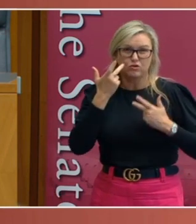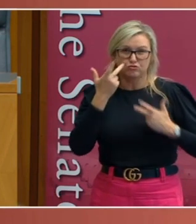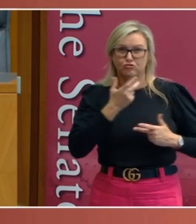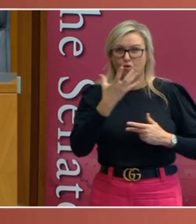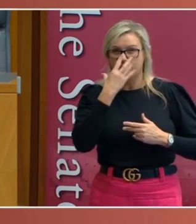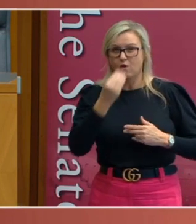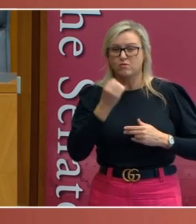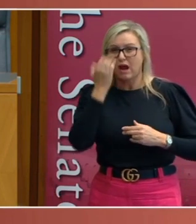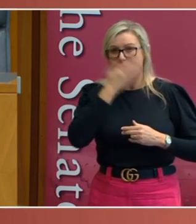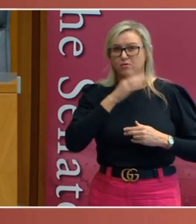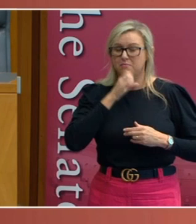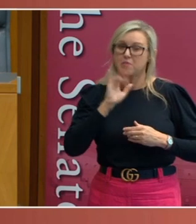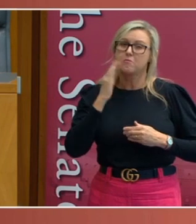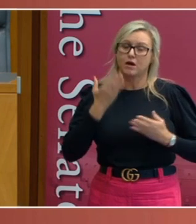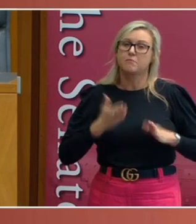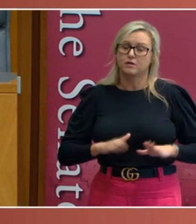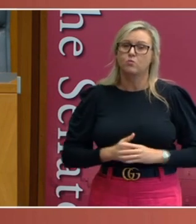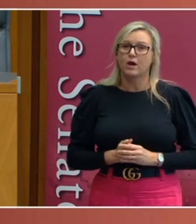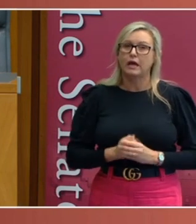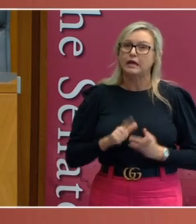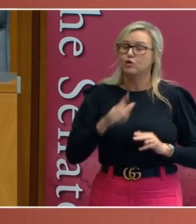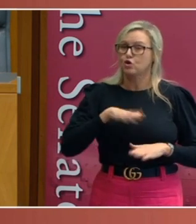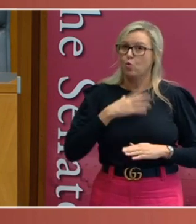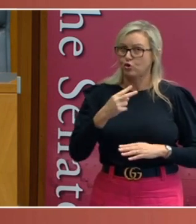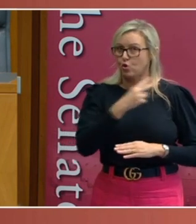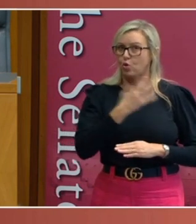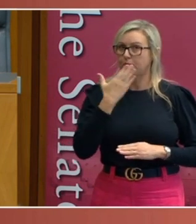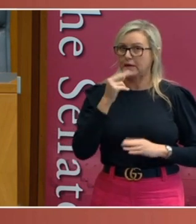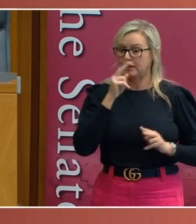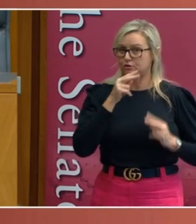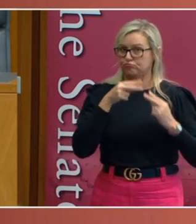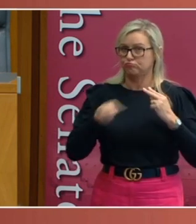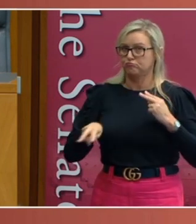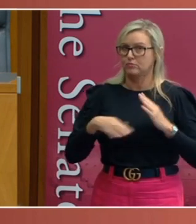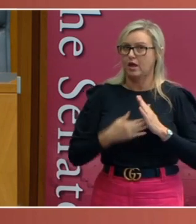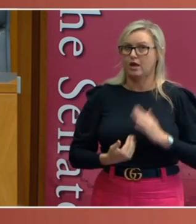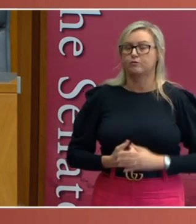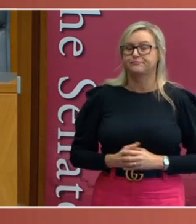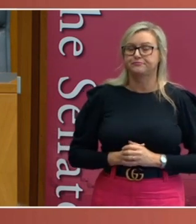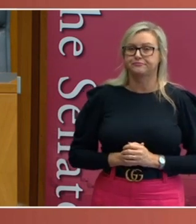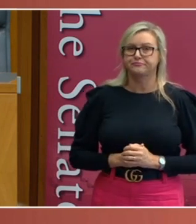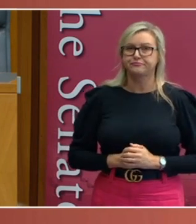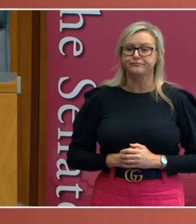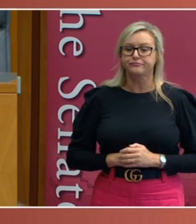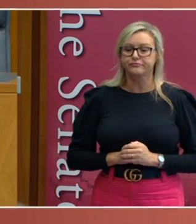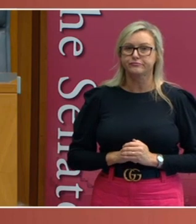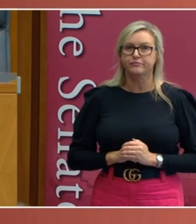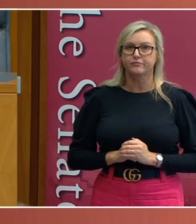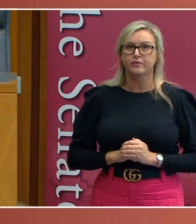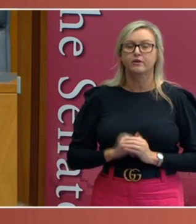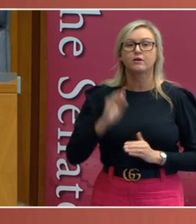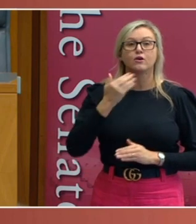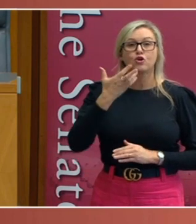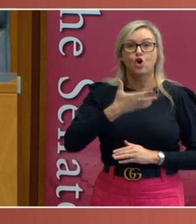an Aboriginal man who's now deceased. So, if anyone doesn't want to look at that, avert your eyes now. So, in